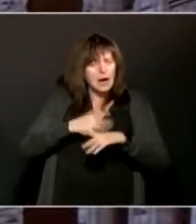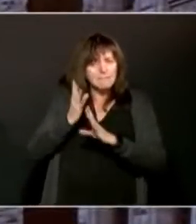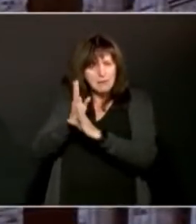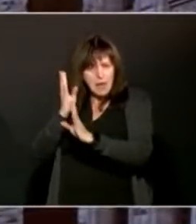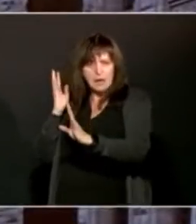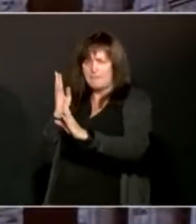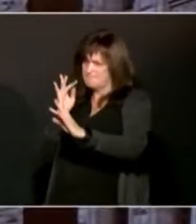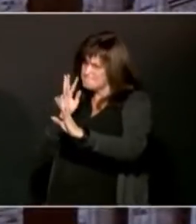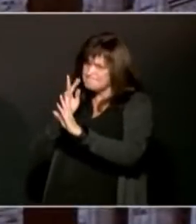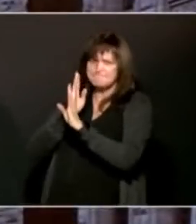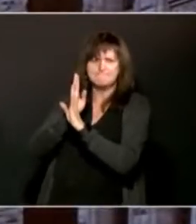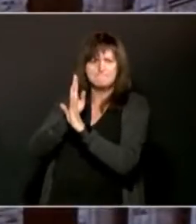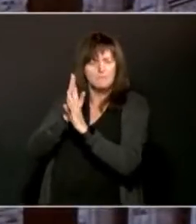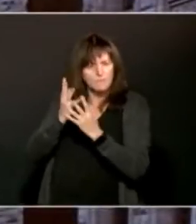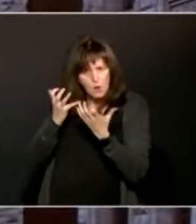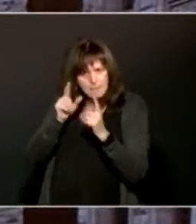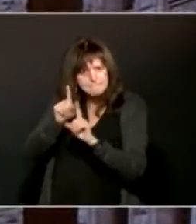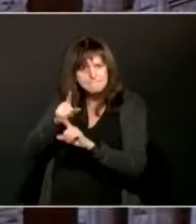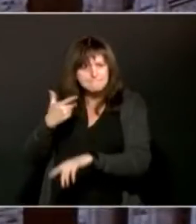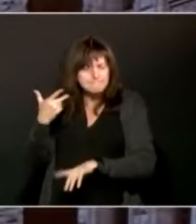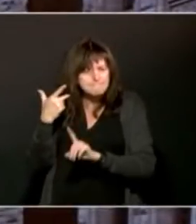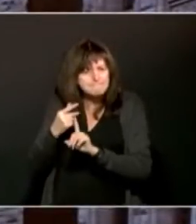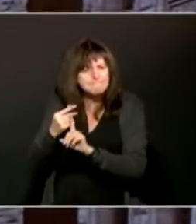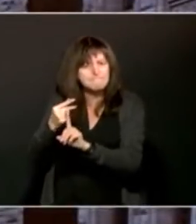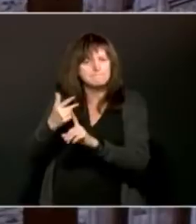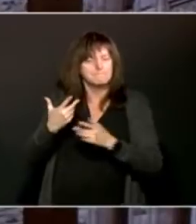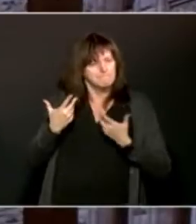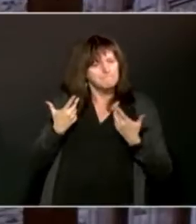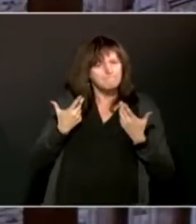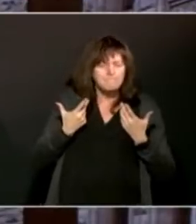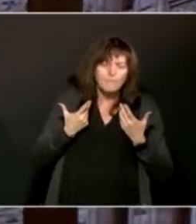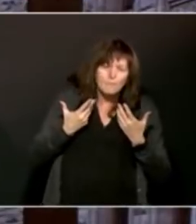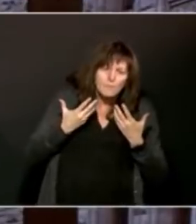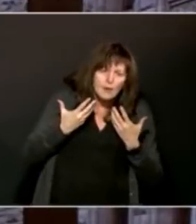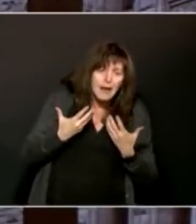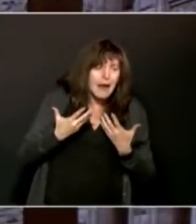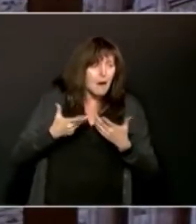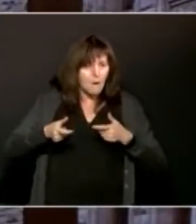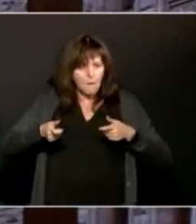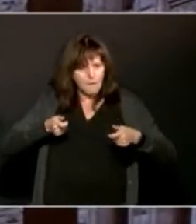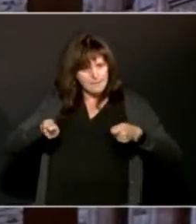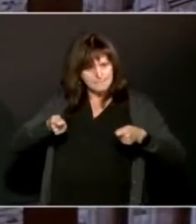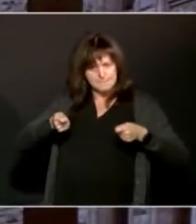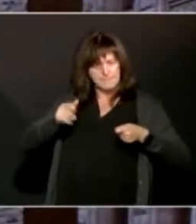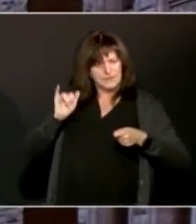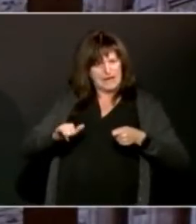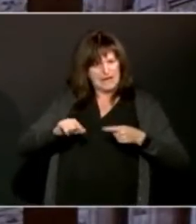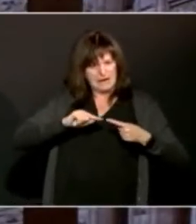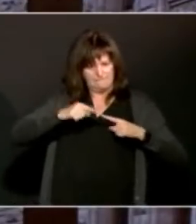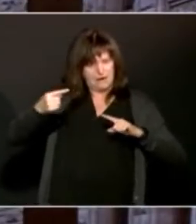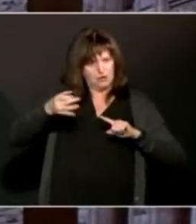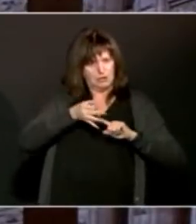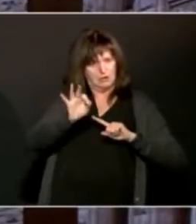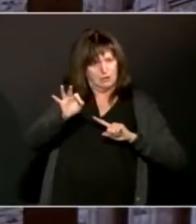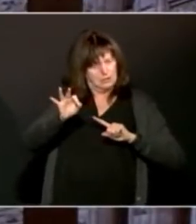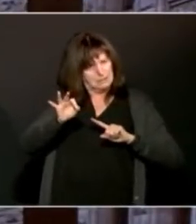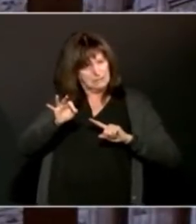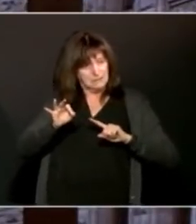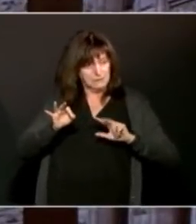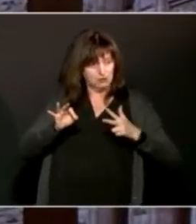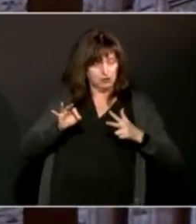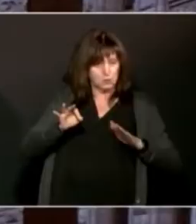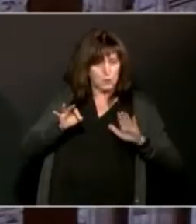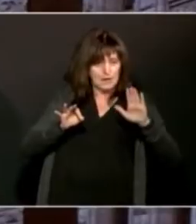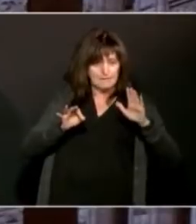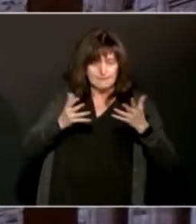that's how we would handle those issues of the variants and that's why we've said from the scientific table we're in a race against time and wave